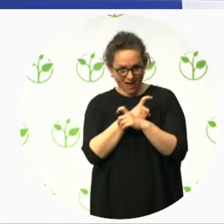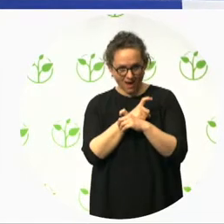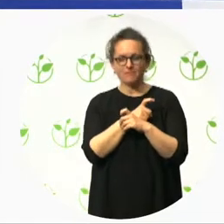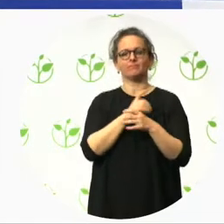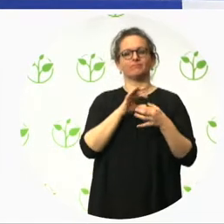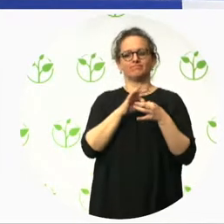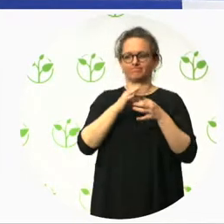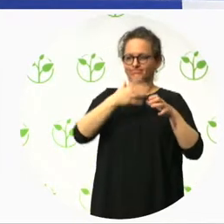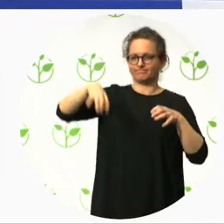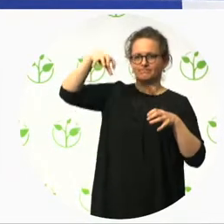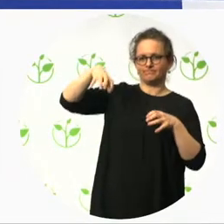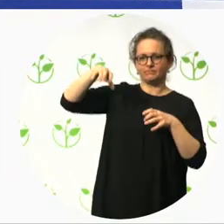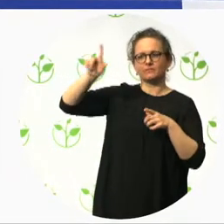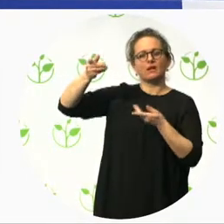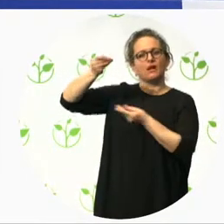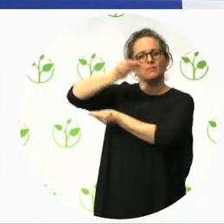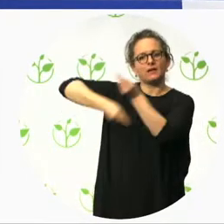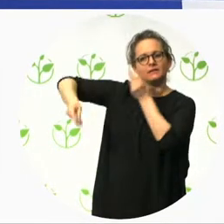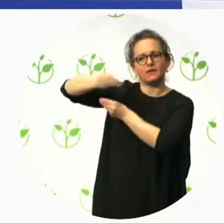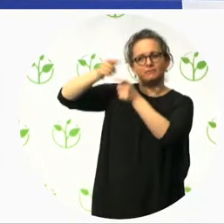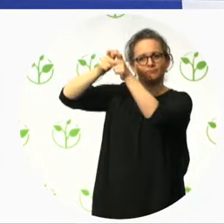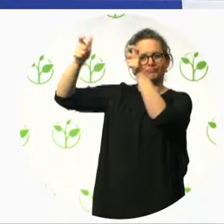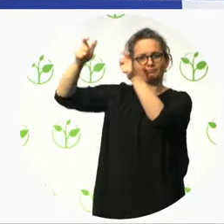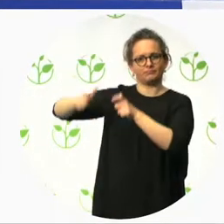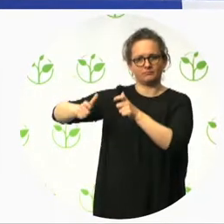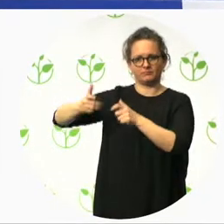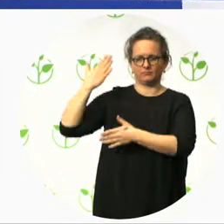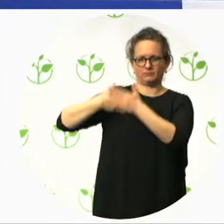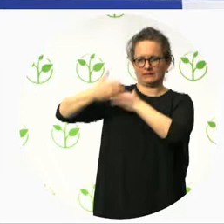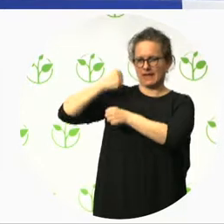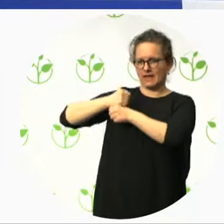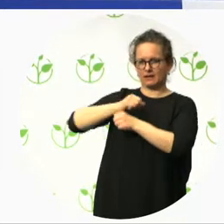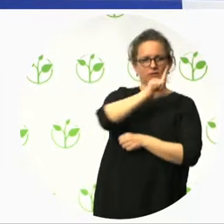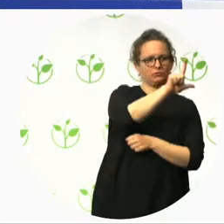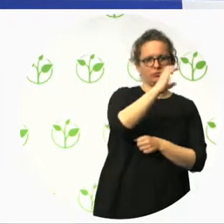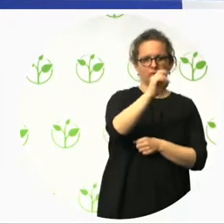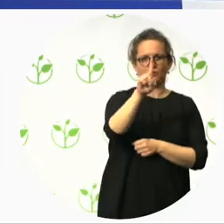called Barrierecheck, you can find it on the website www